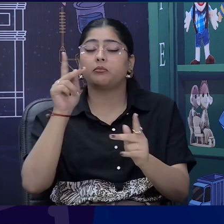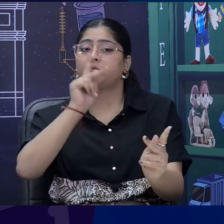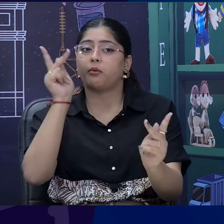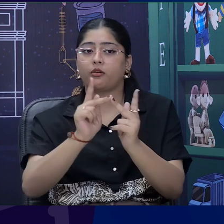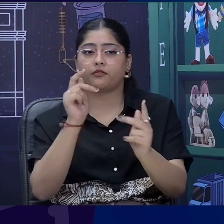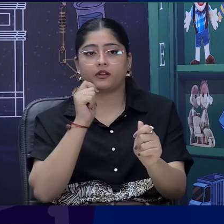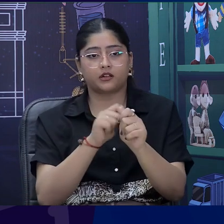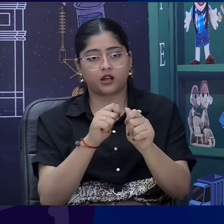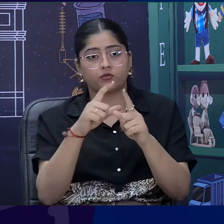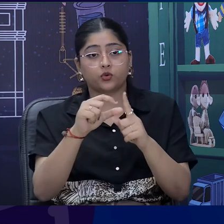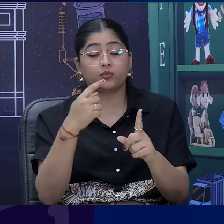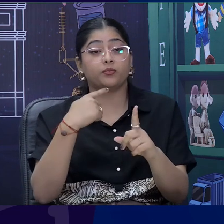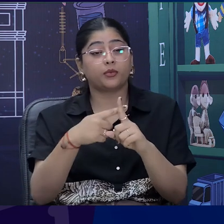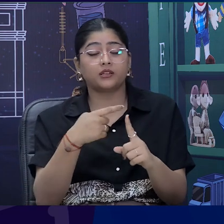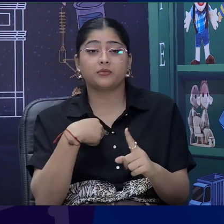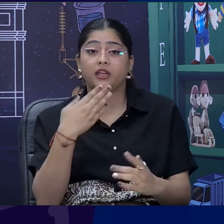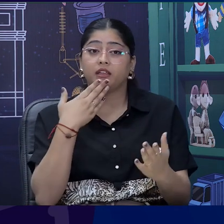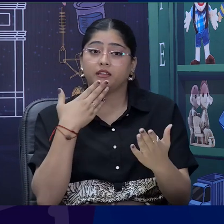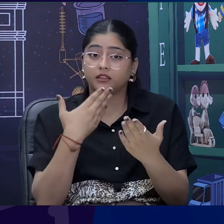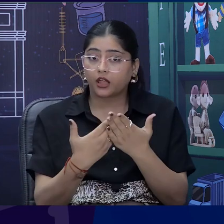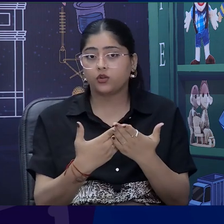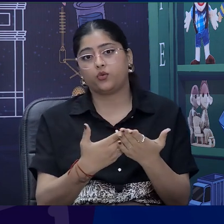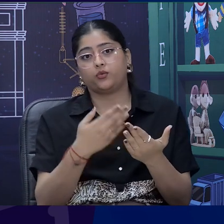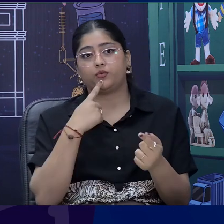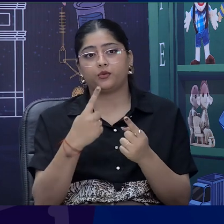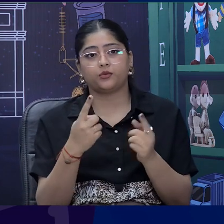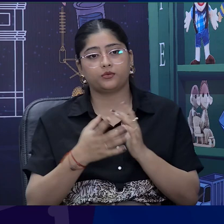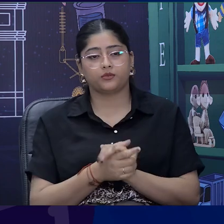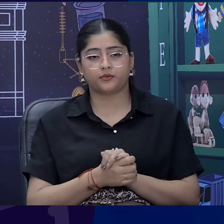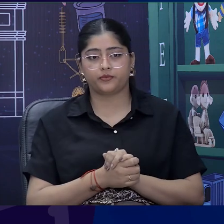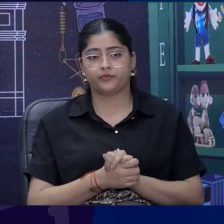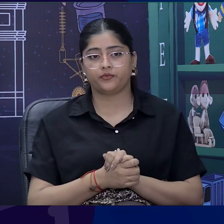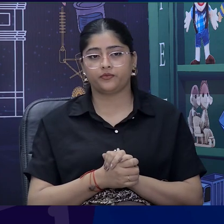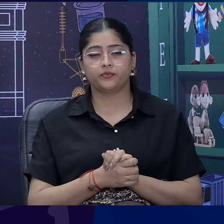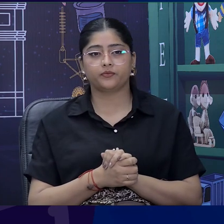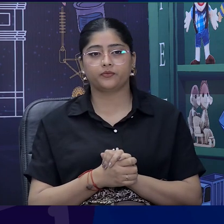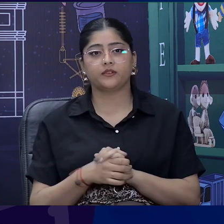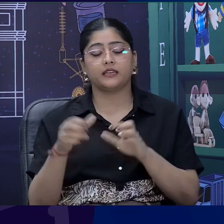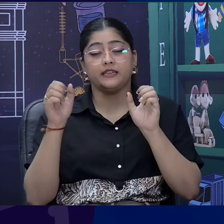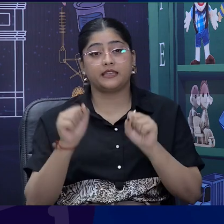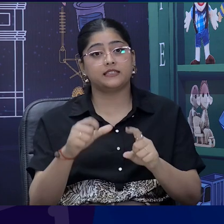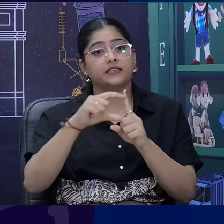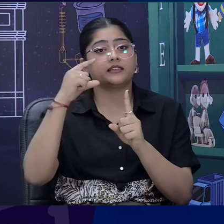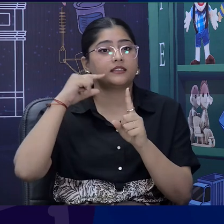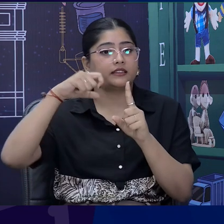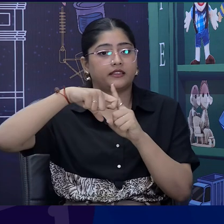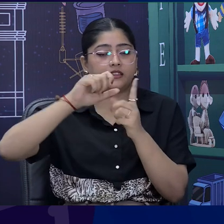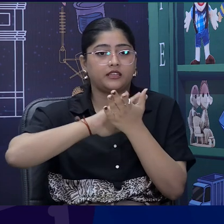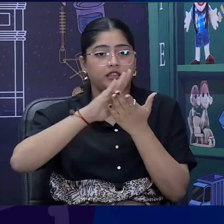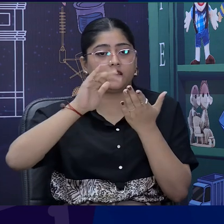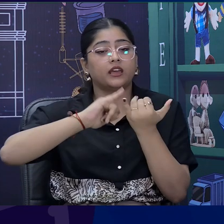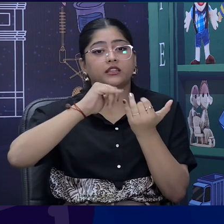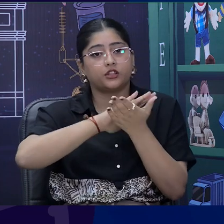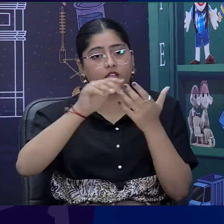has made it a universally designed mode of teaching and learning thing. So that was the Diksha portal ma'am. And